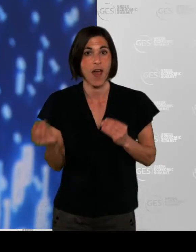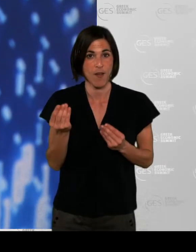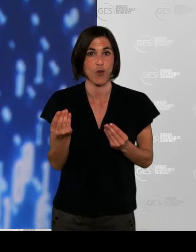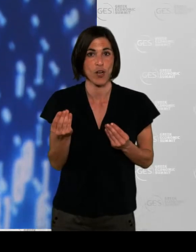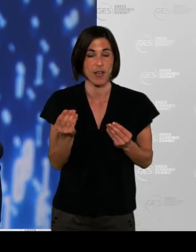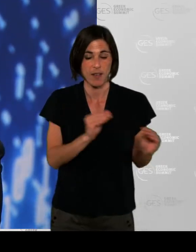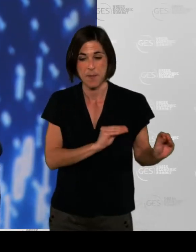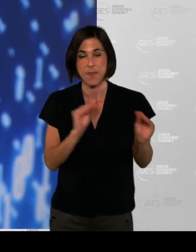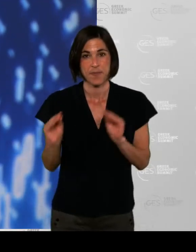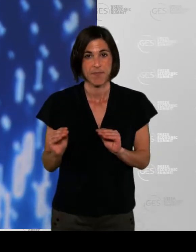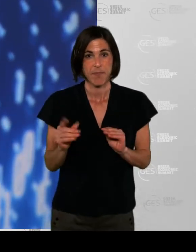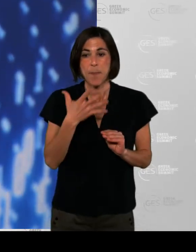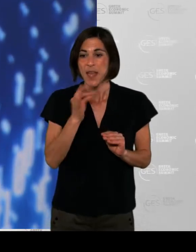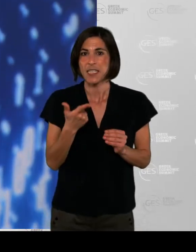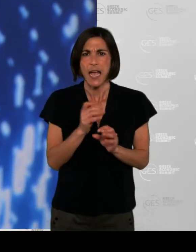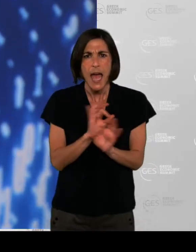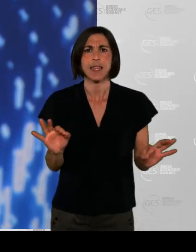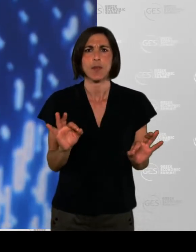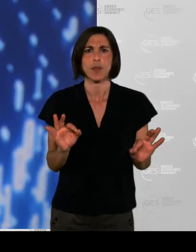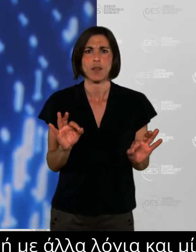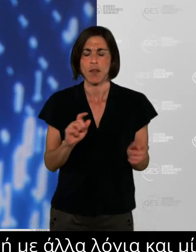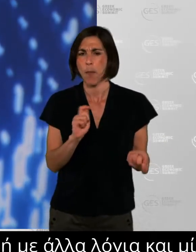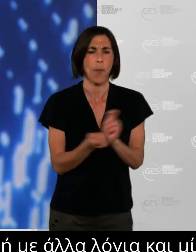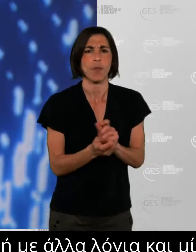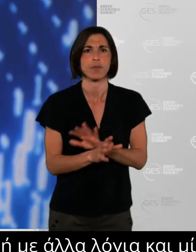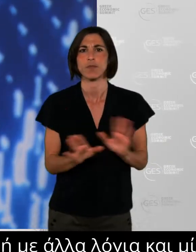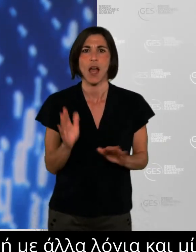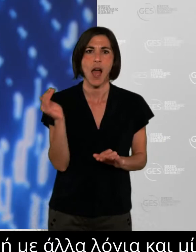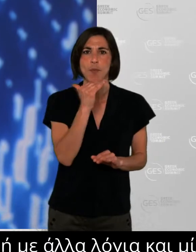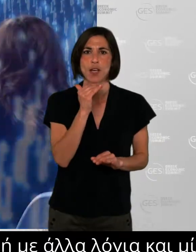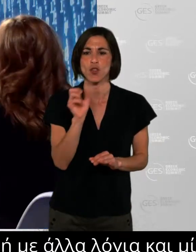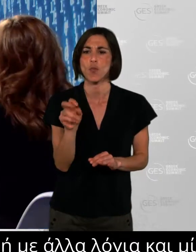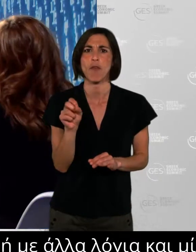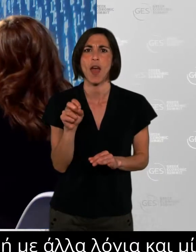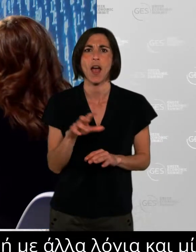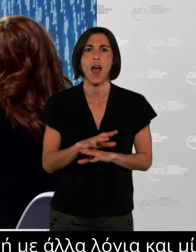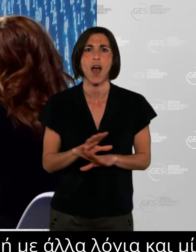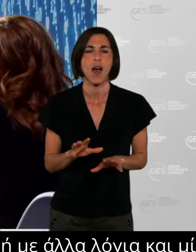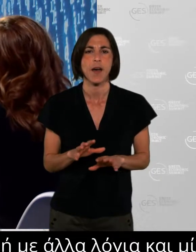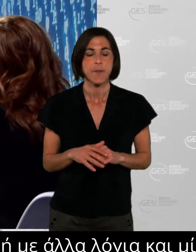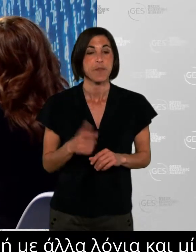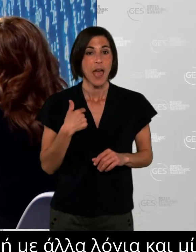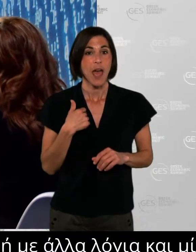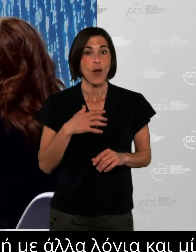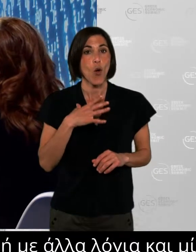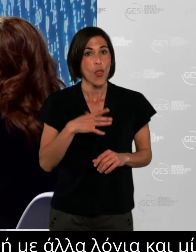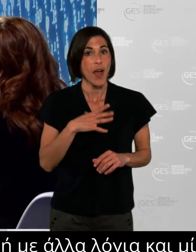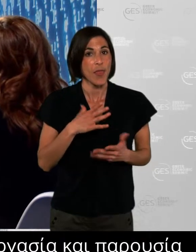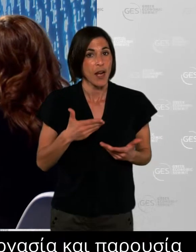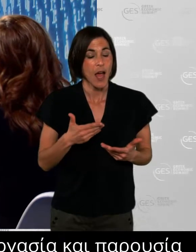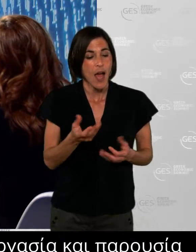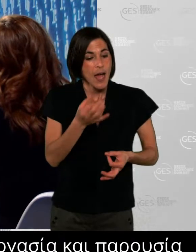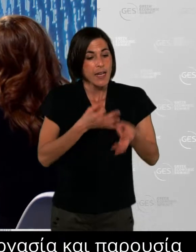So I would like you to to point out the strongest arguments for that that you would you would tell